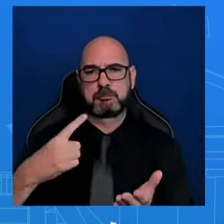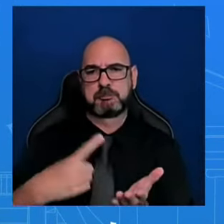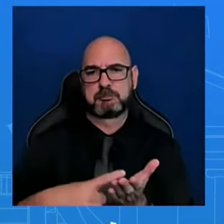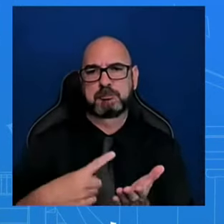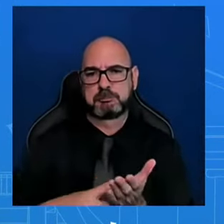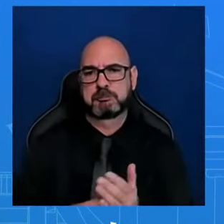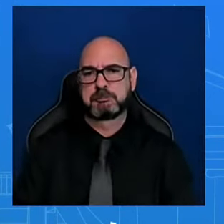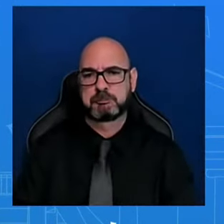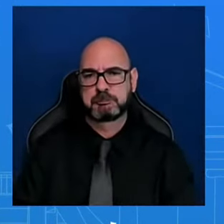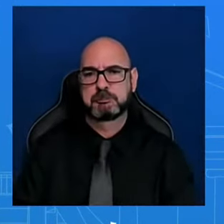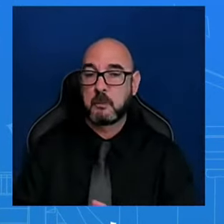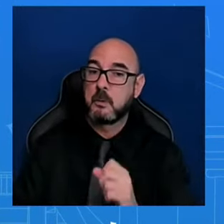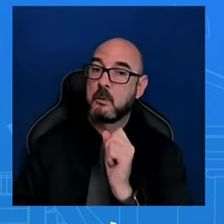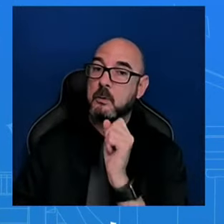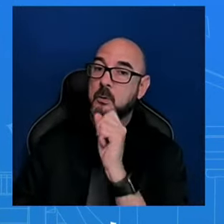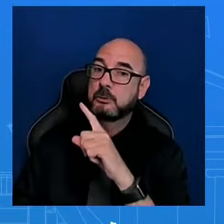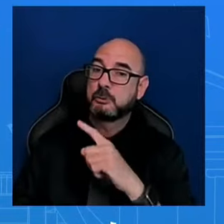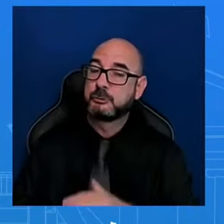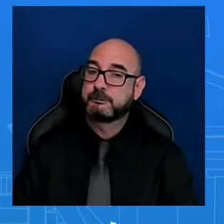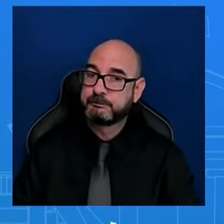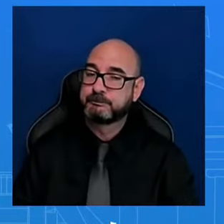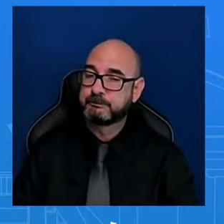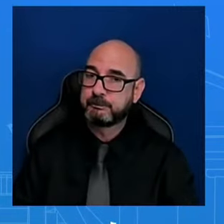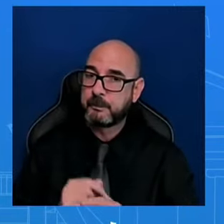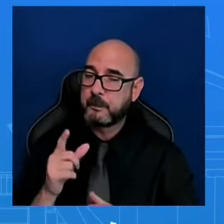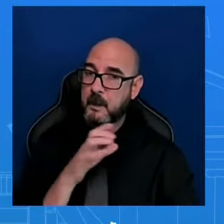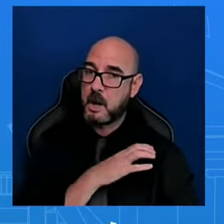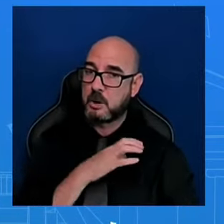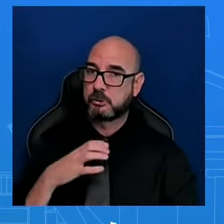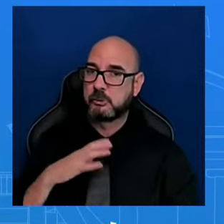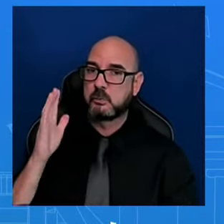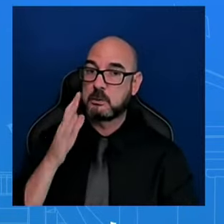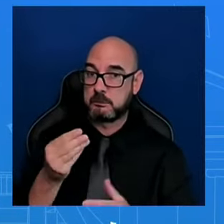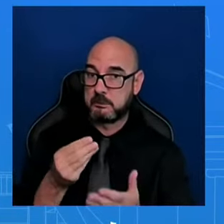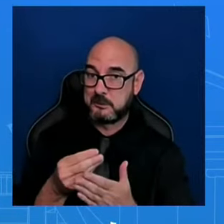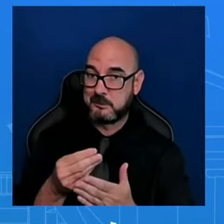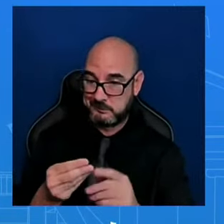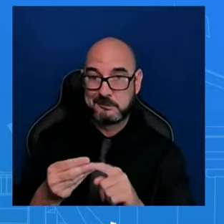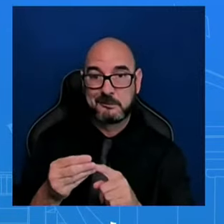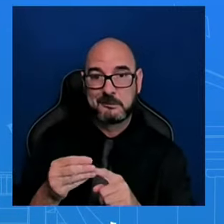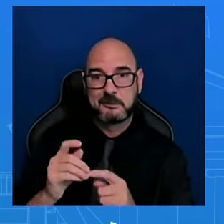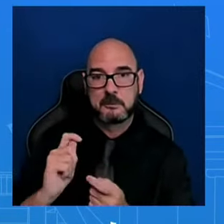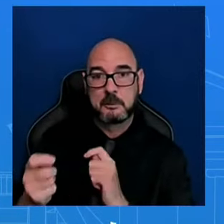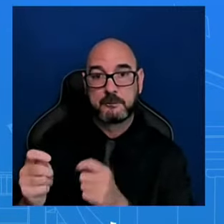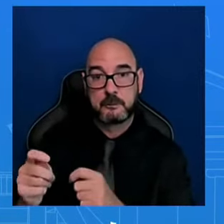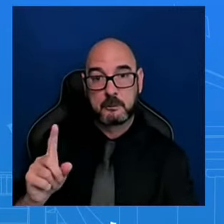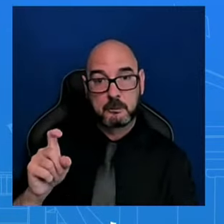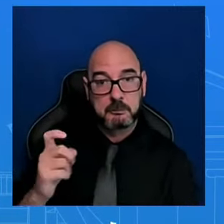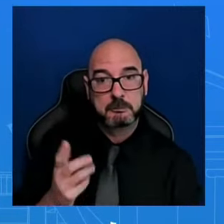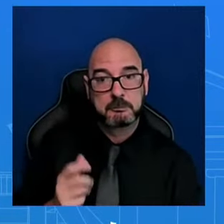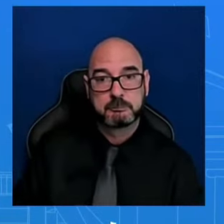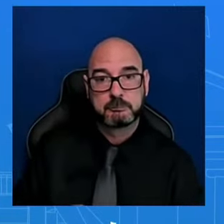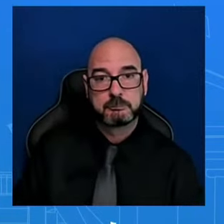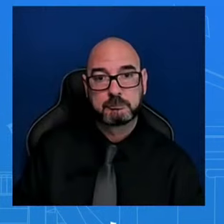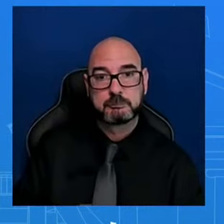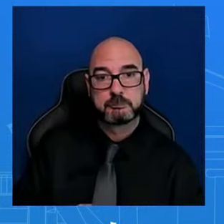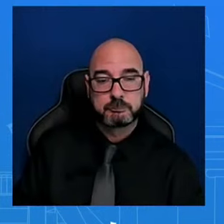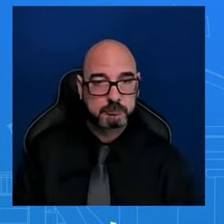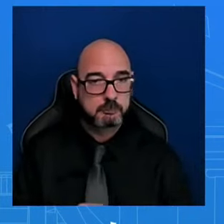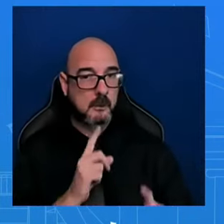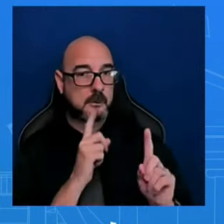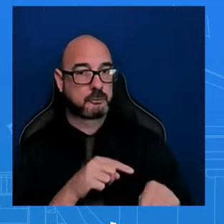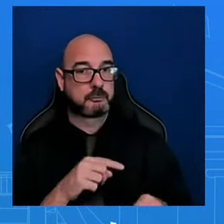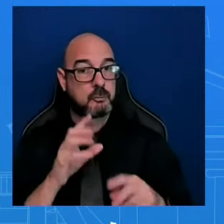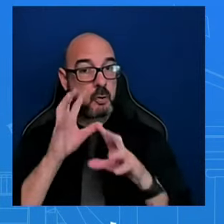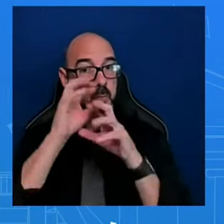forward on the funding package? So I'm not going to get ahead of the president. He, as you know, he's going to be there on the ground. We'll certainly